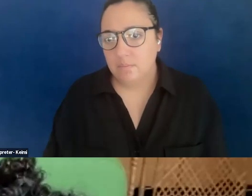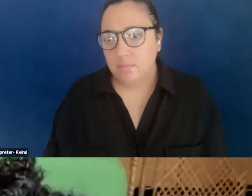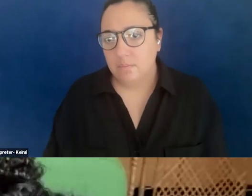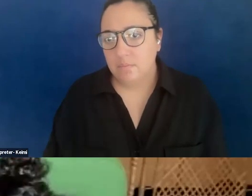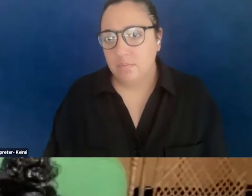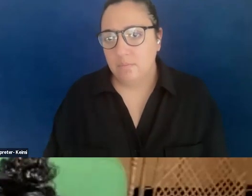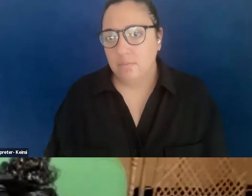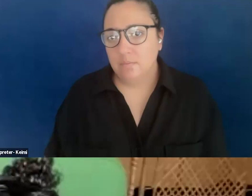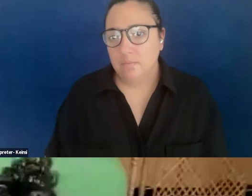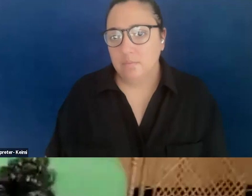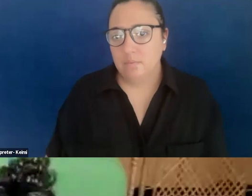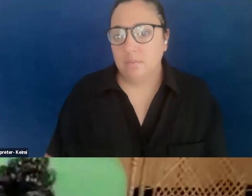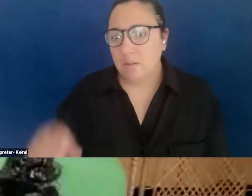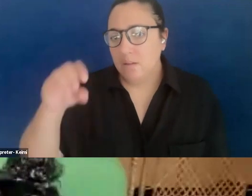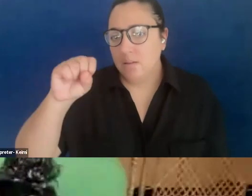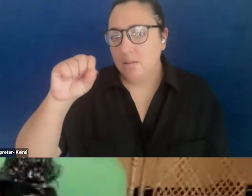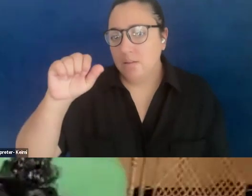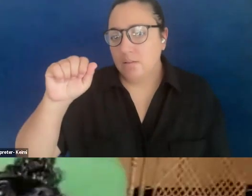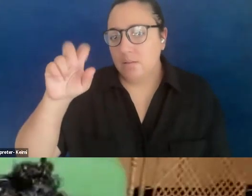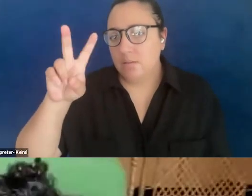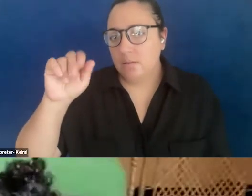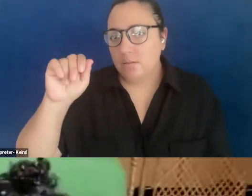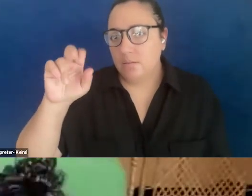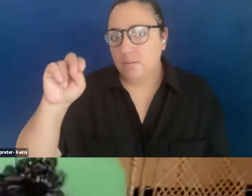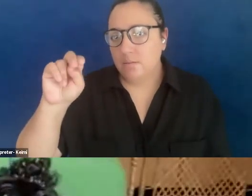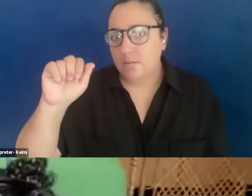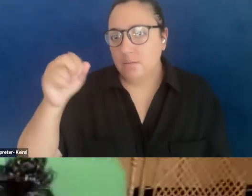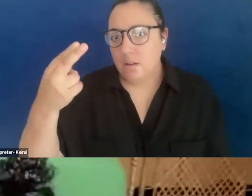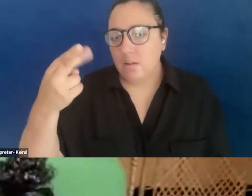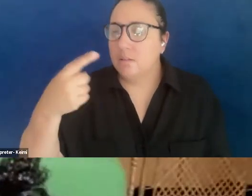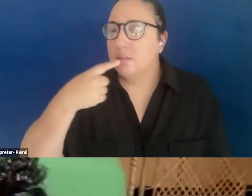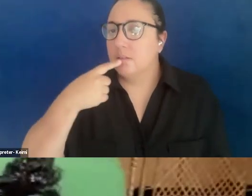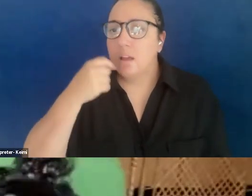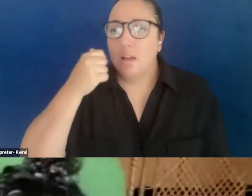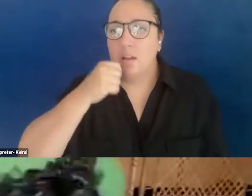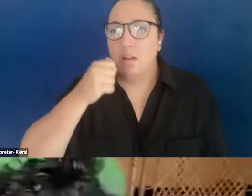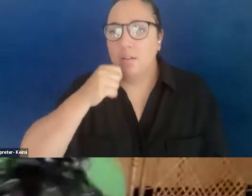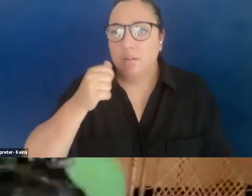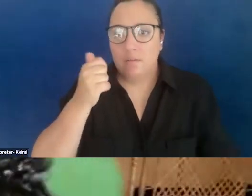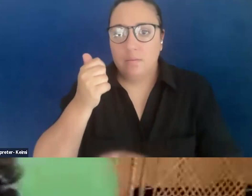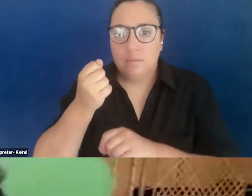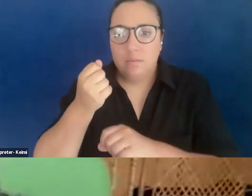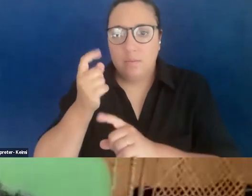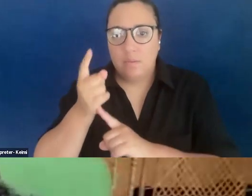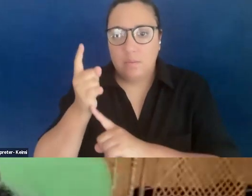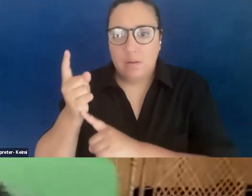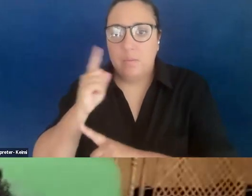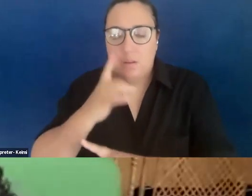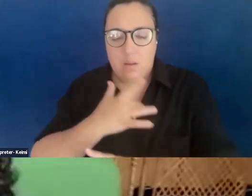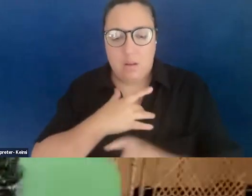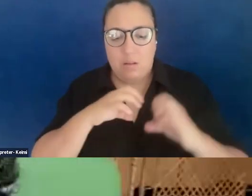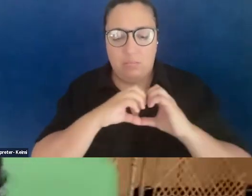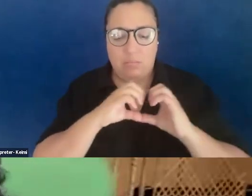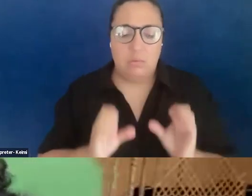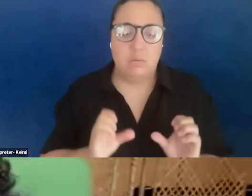minute, this is Savannah. Every minute of every day, my heart breaks open into fire for Casa. I have such a